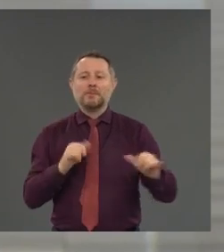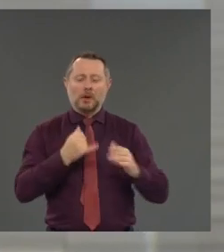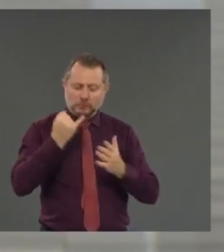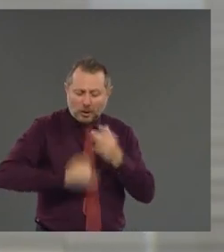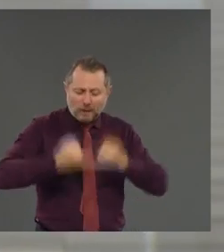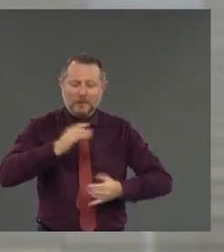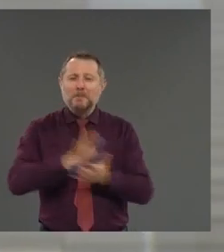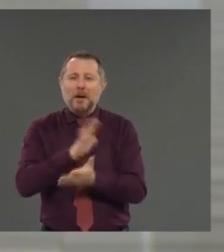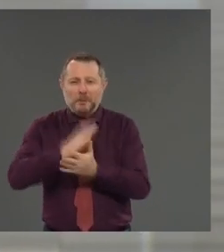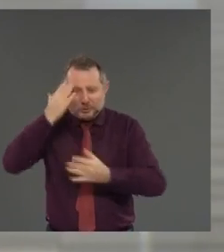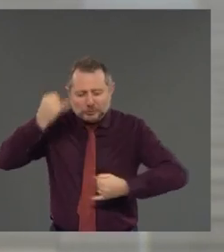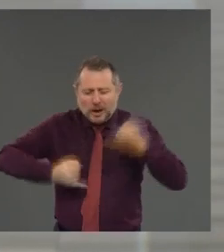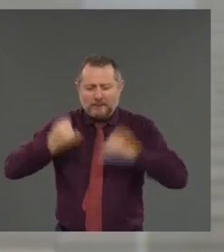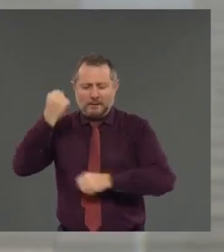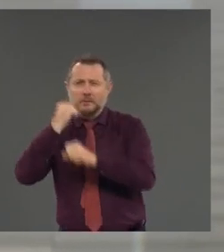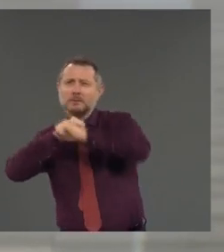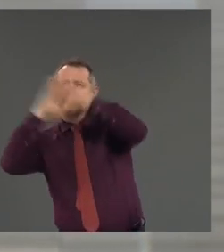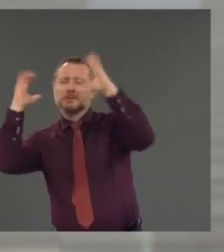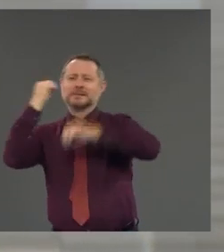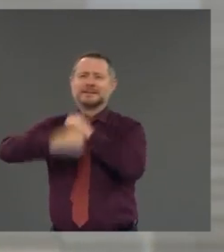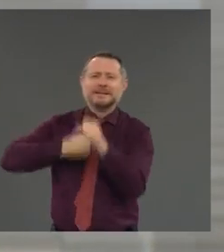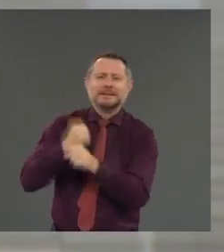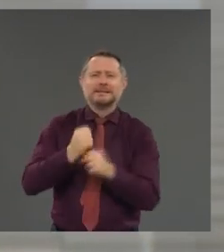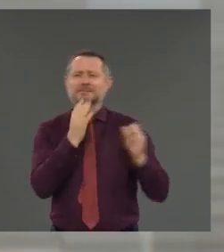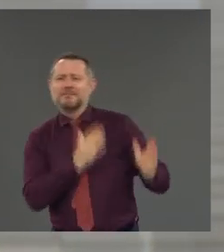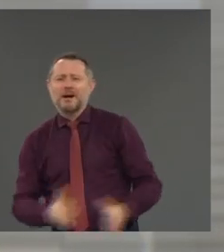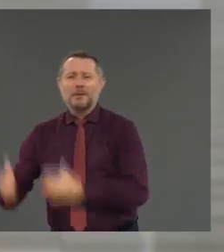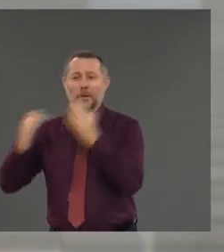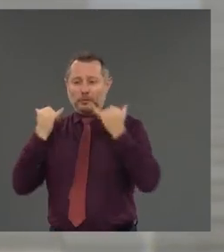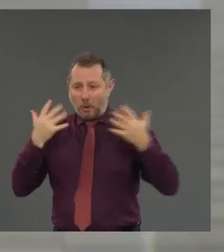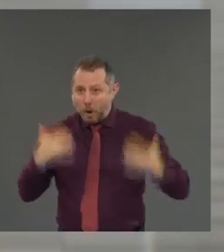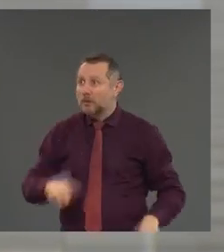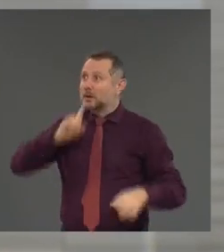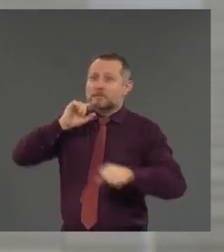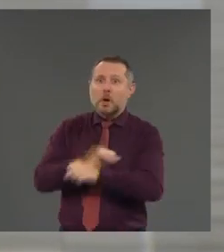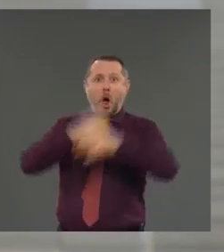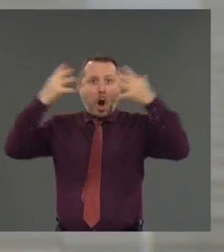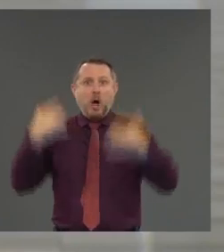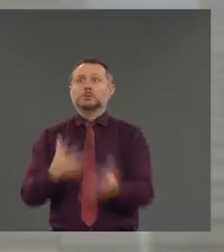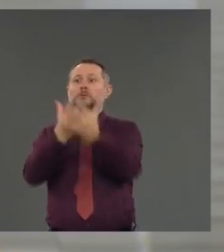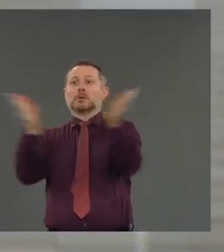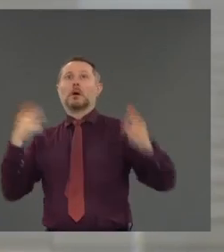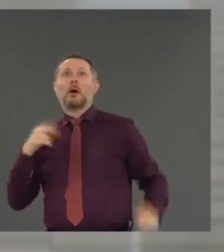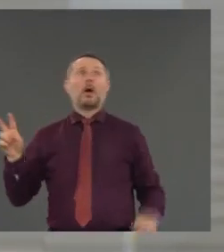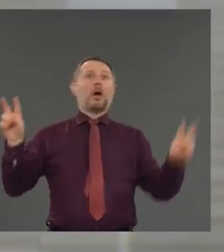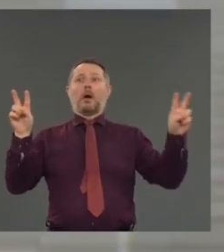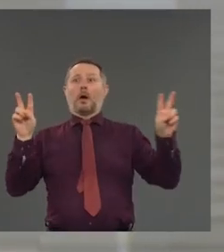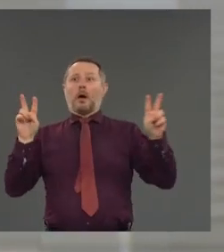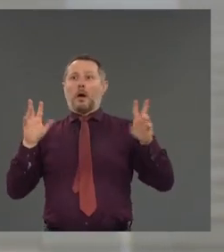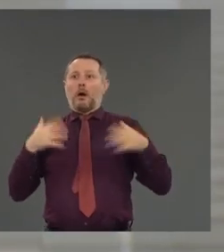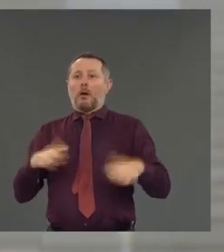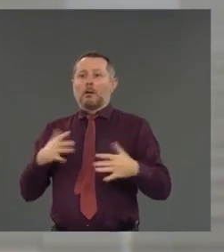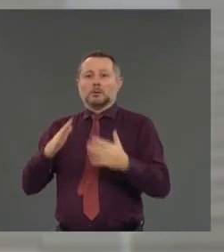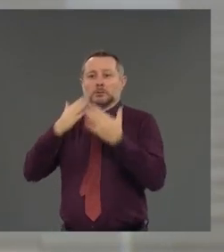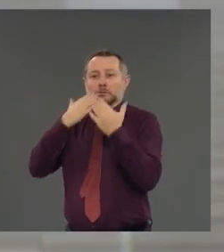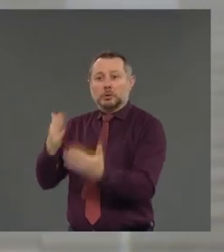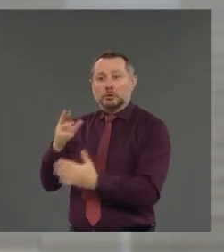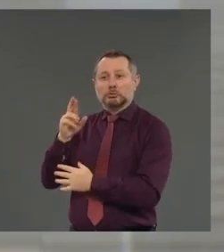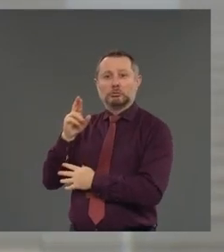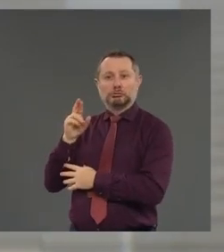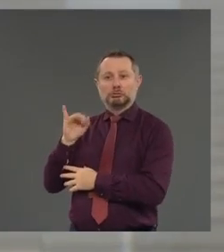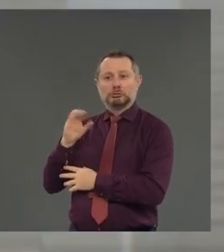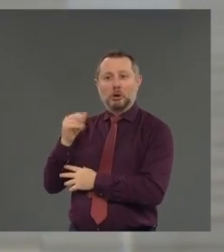life really is invigorating. And let's thank Richard Kennedy and Jane Garvey and George Casey and Magnus